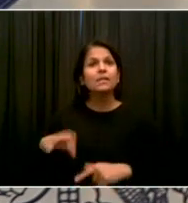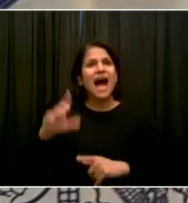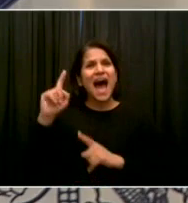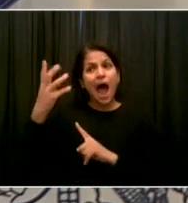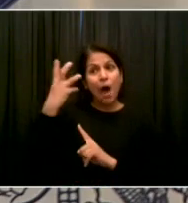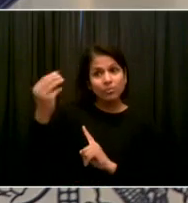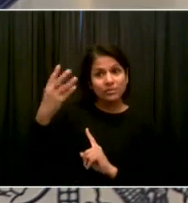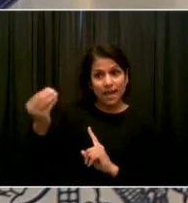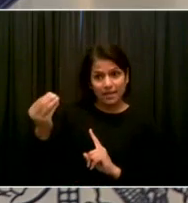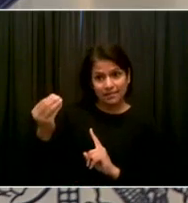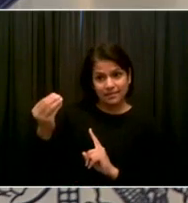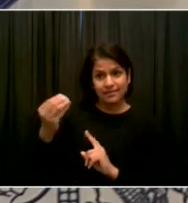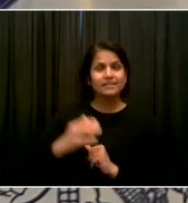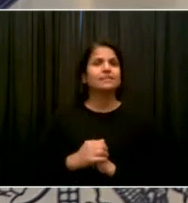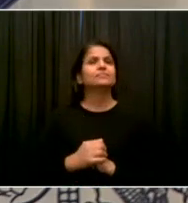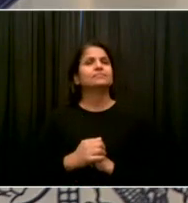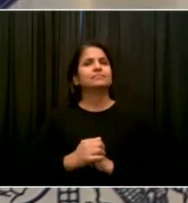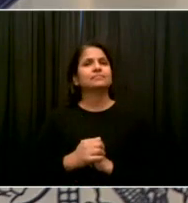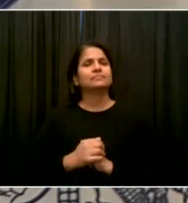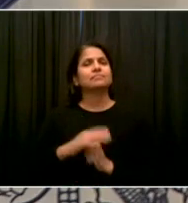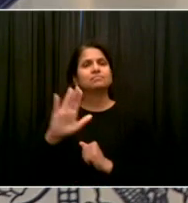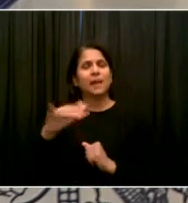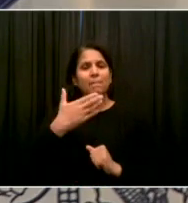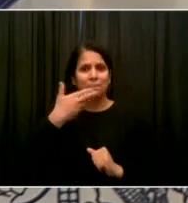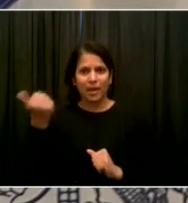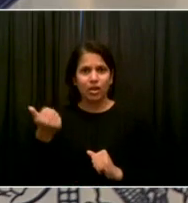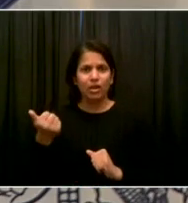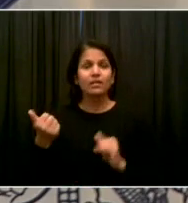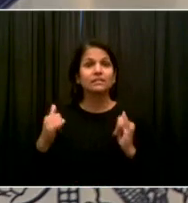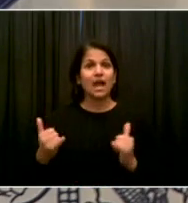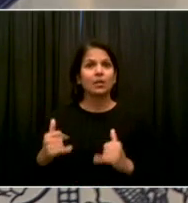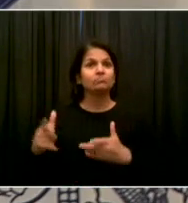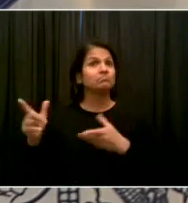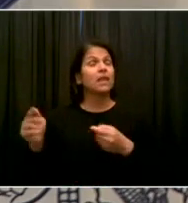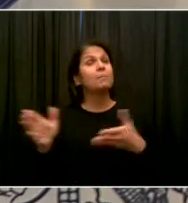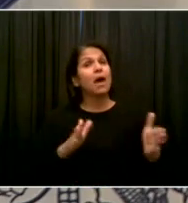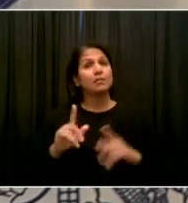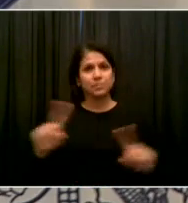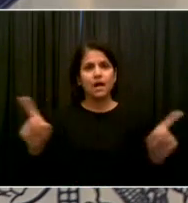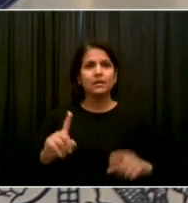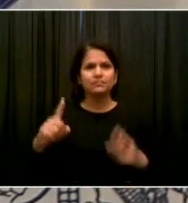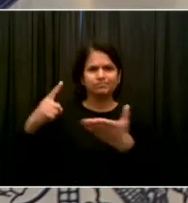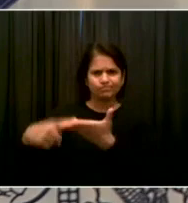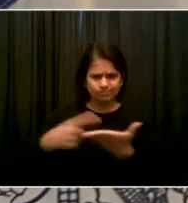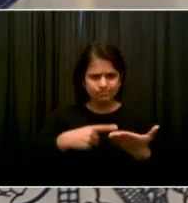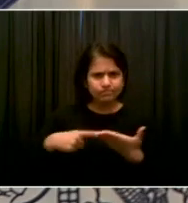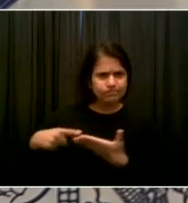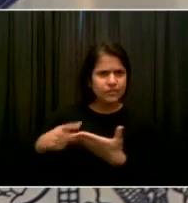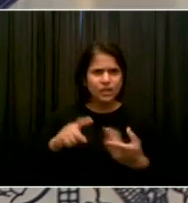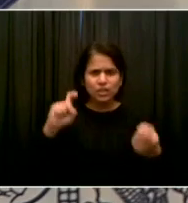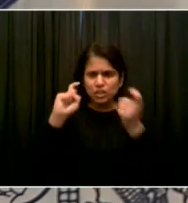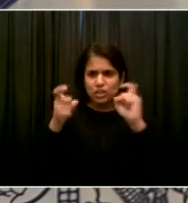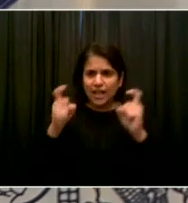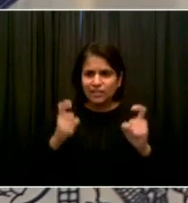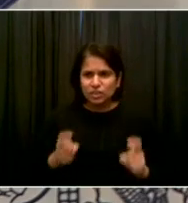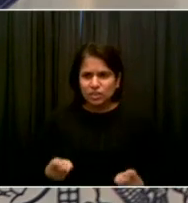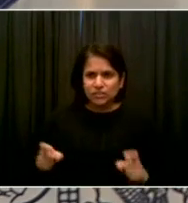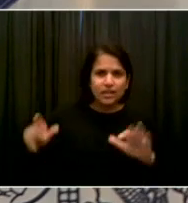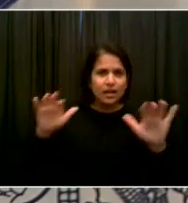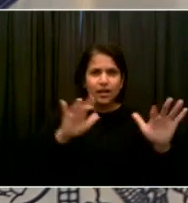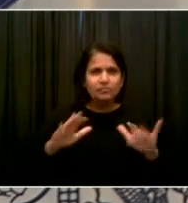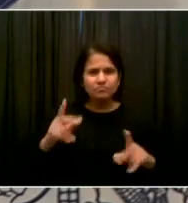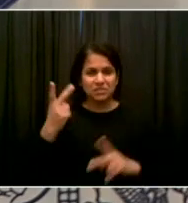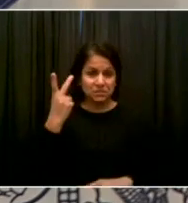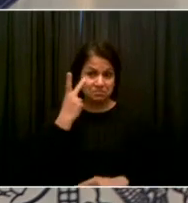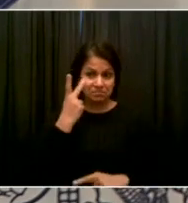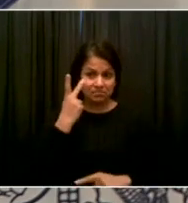Outdoors, of course, that's the plan. But we're talking to Times Square Alliance. And if we need to make any other modifications, obviously working